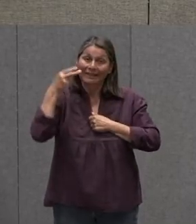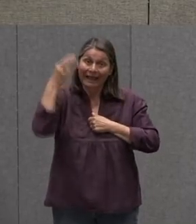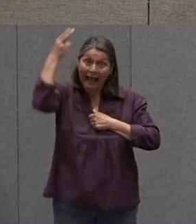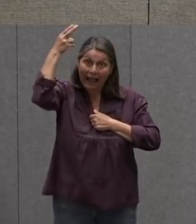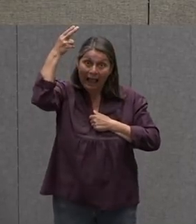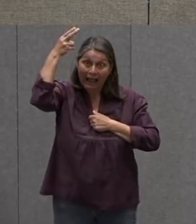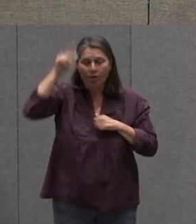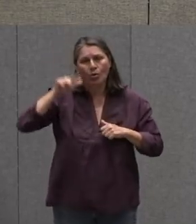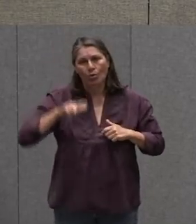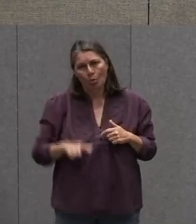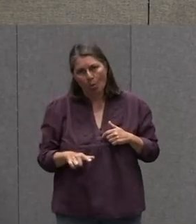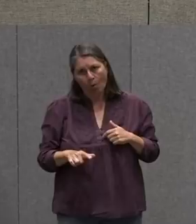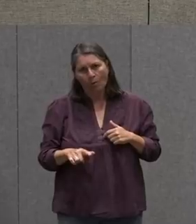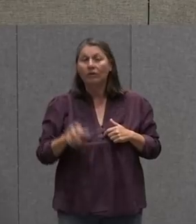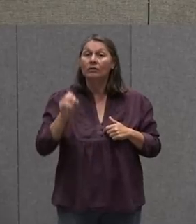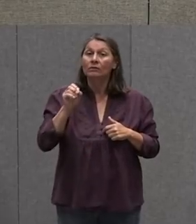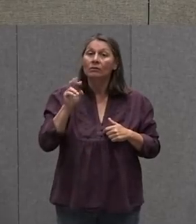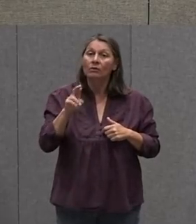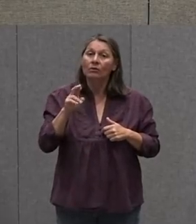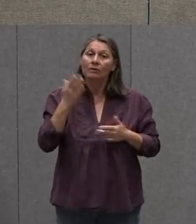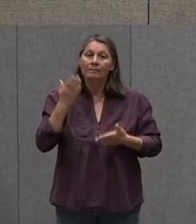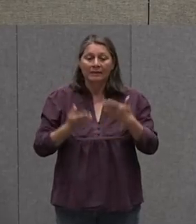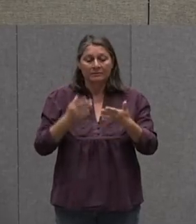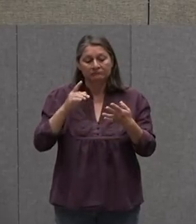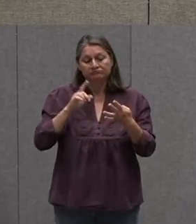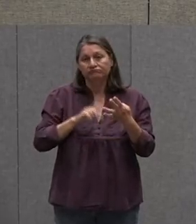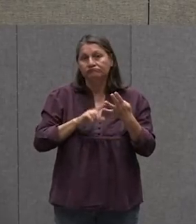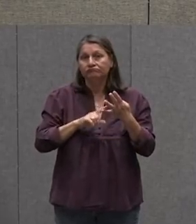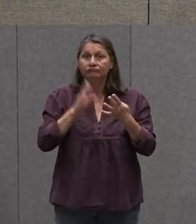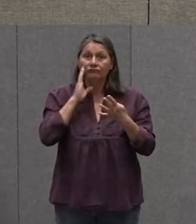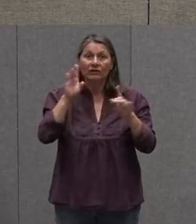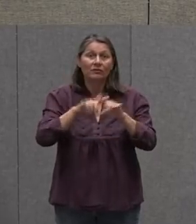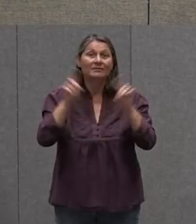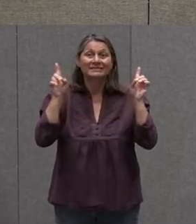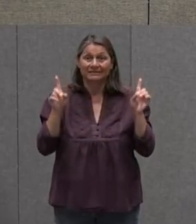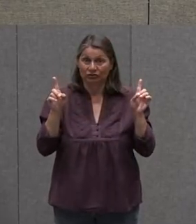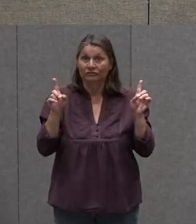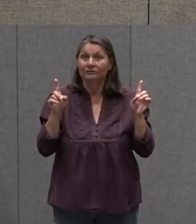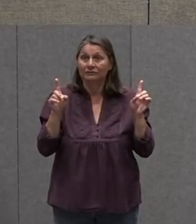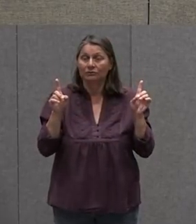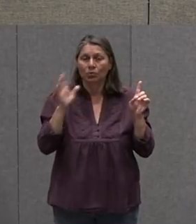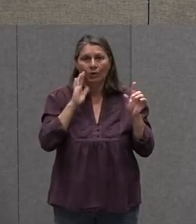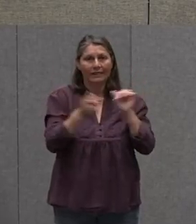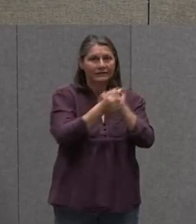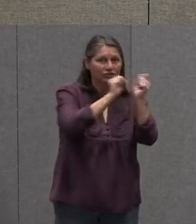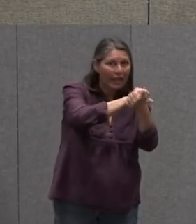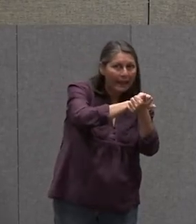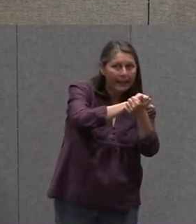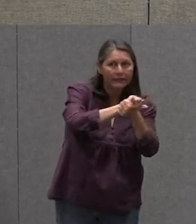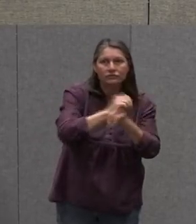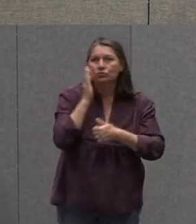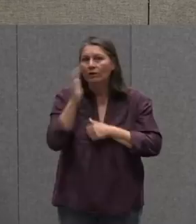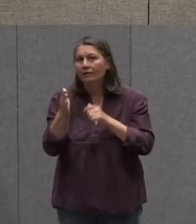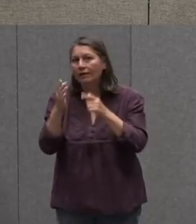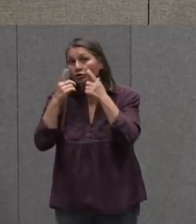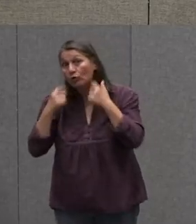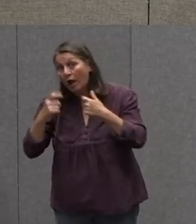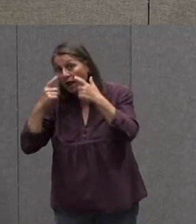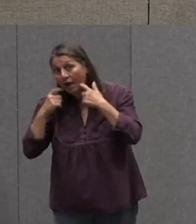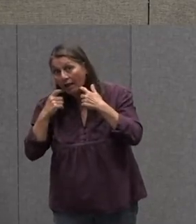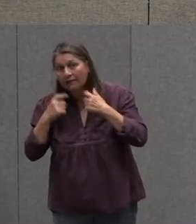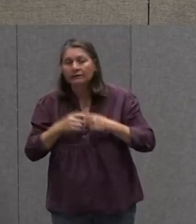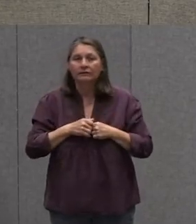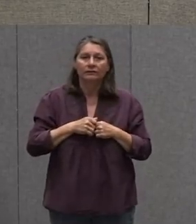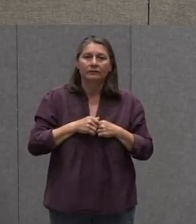Low Or Will They Be I Don't Know Different Will They Change Will They Cry What Kind Of Plot Are You Going To